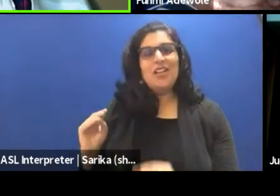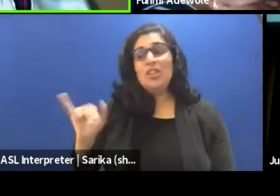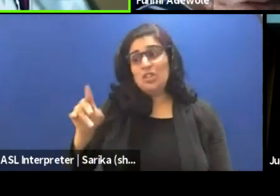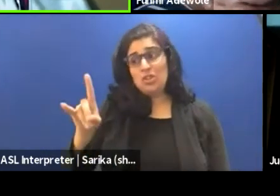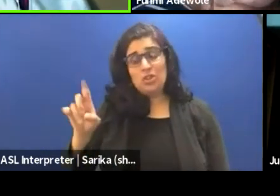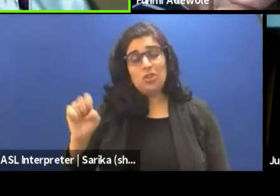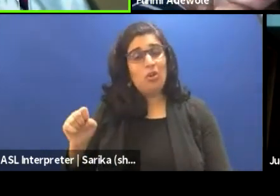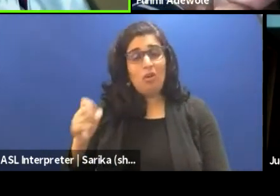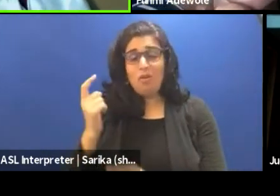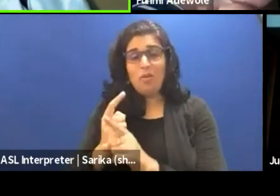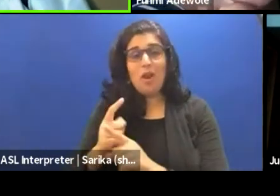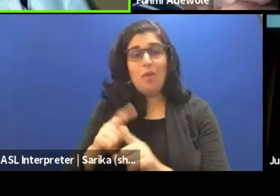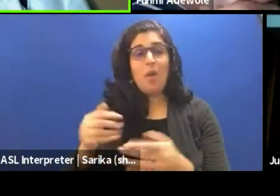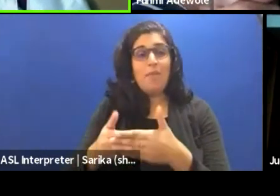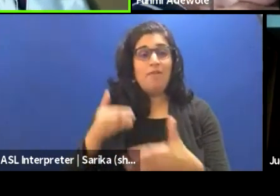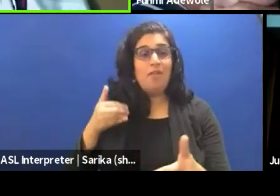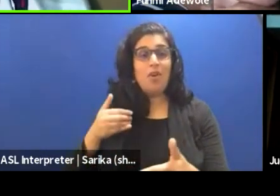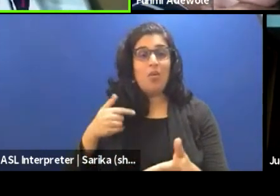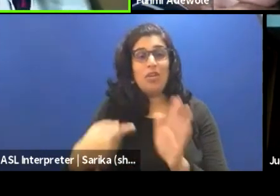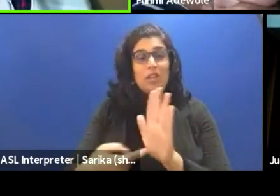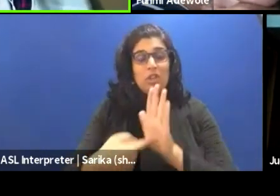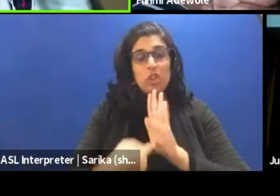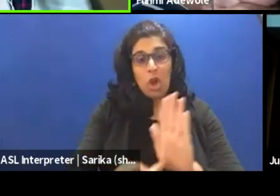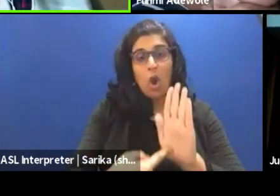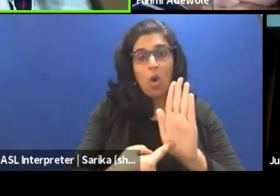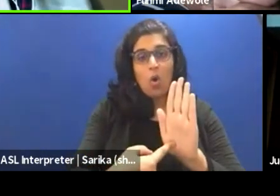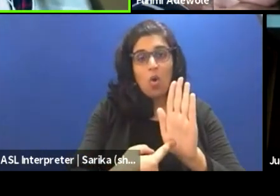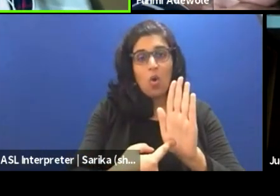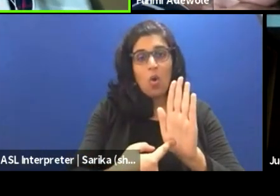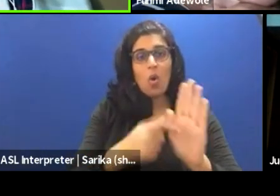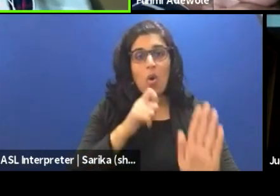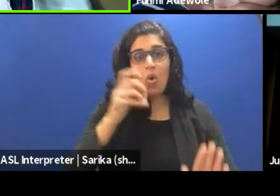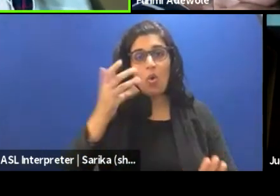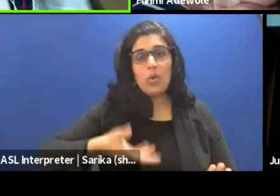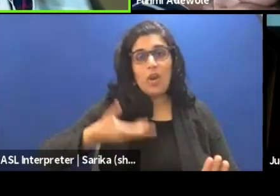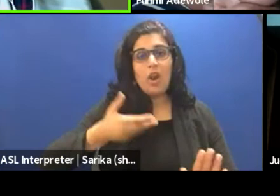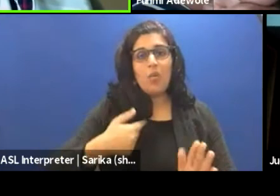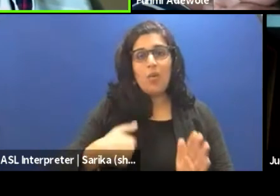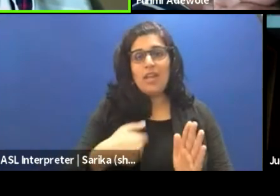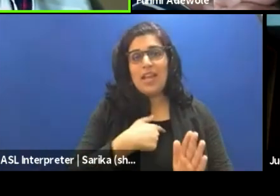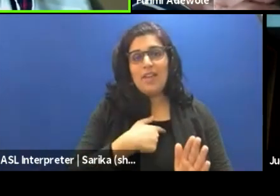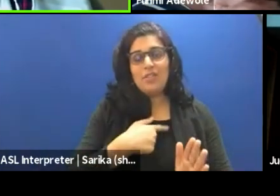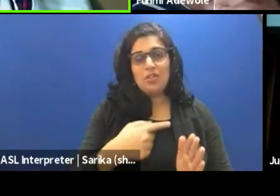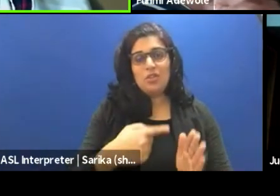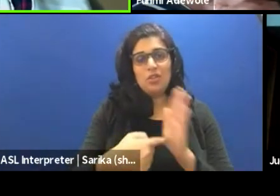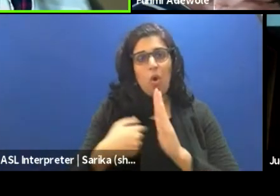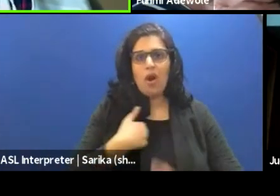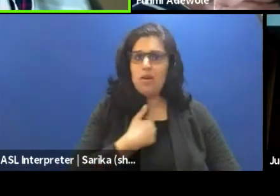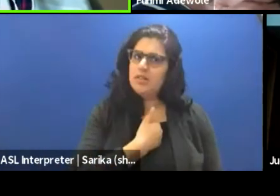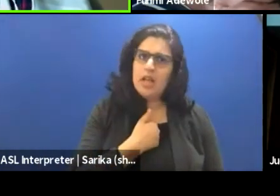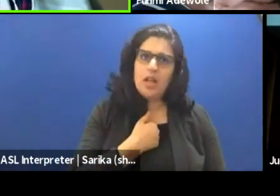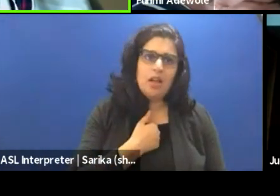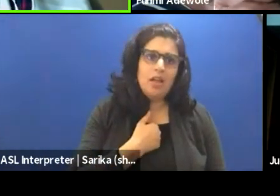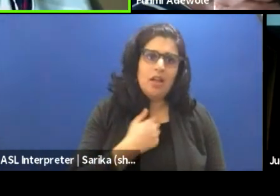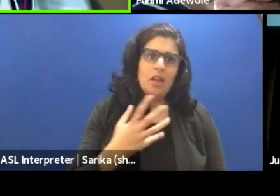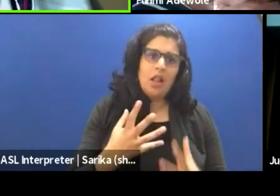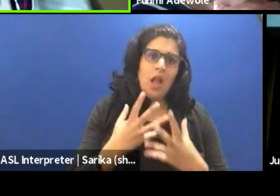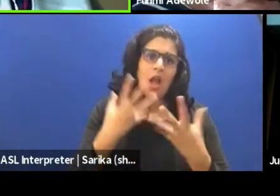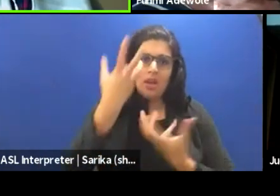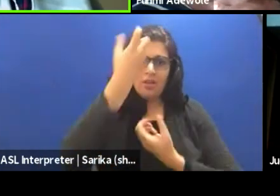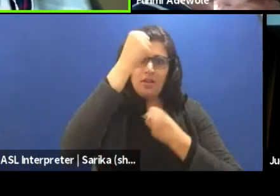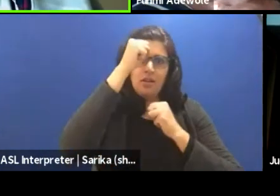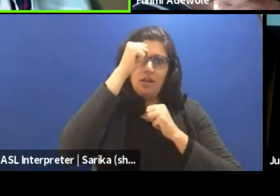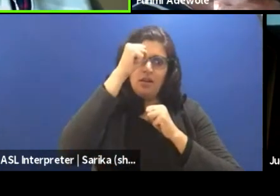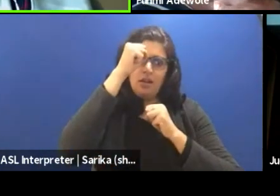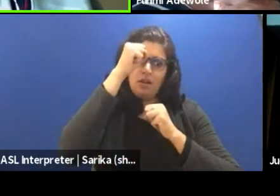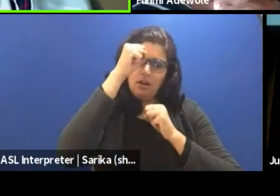before we show them who we are, we have to show ourselves because there's a whole lot of decolonizing